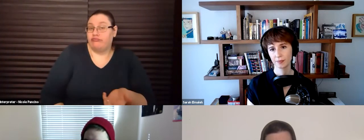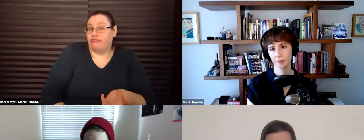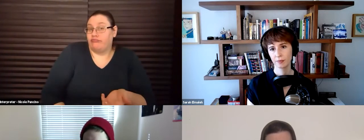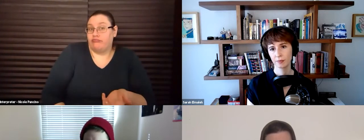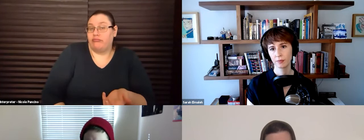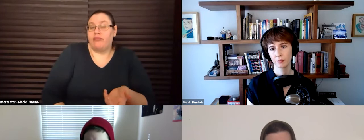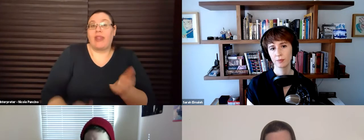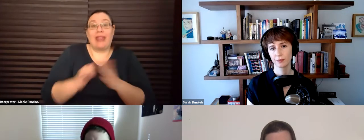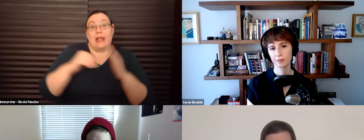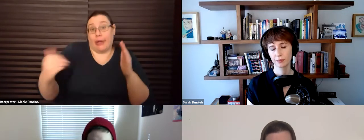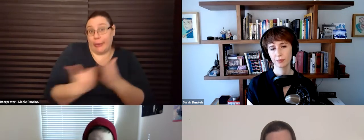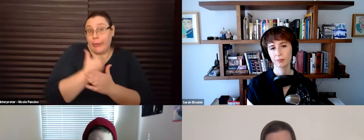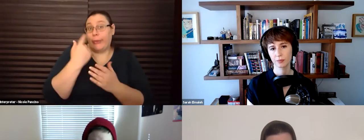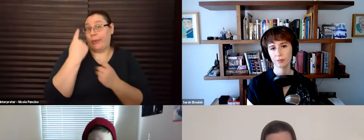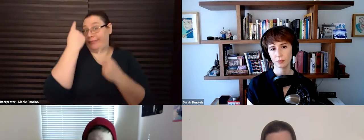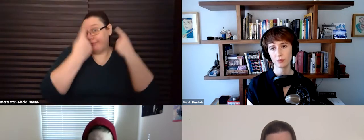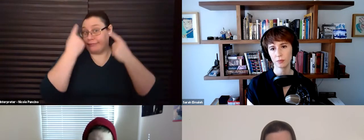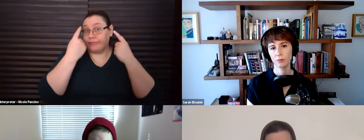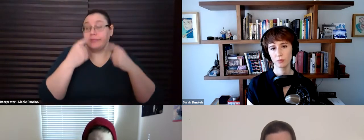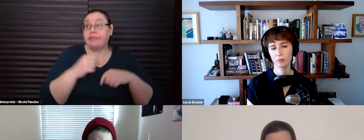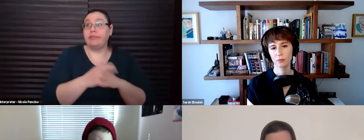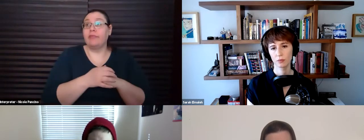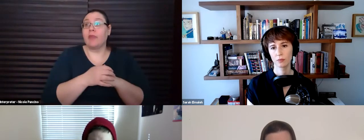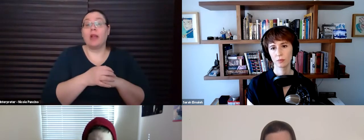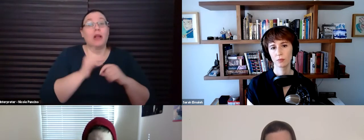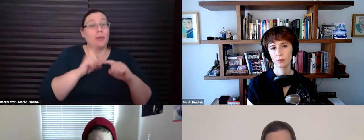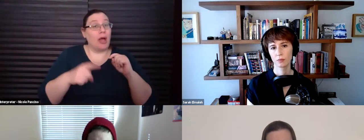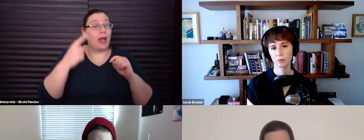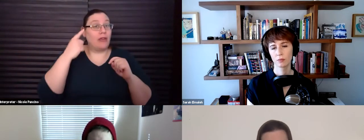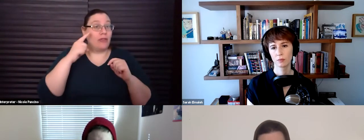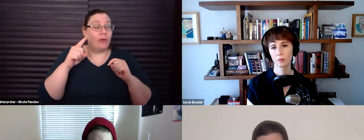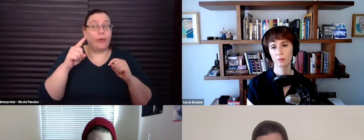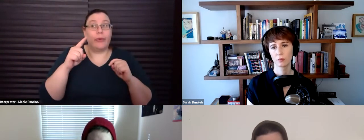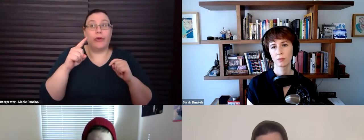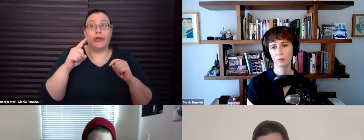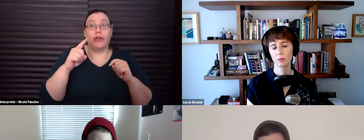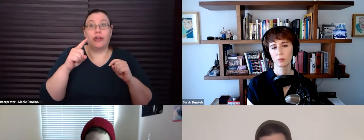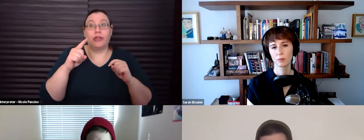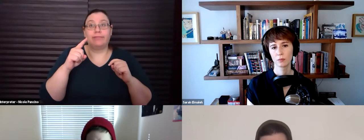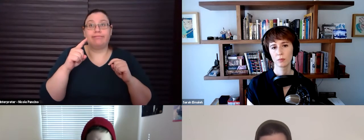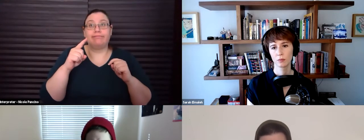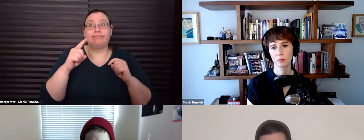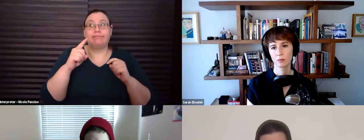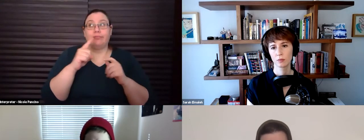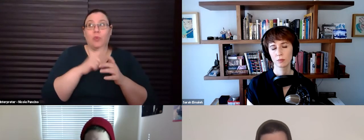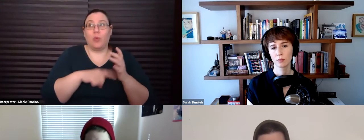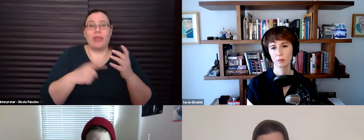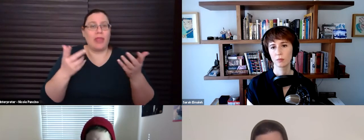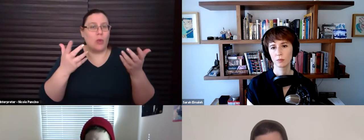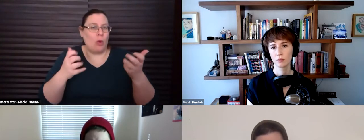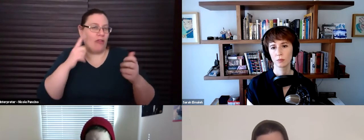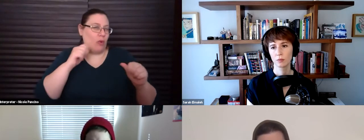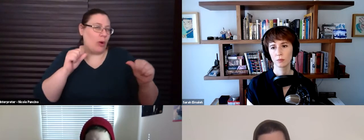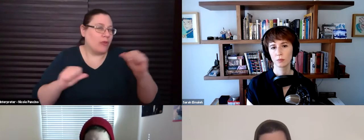a new consideration. Uh, but as far as like what, what they're looking for in a, in a performance